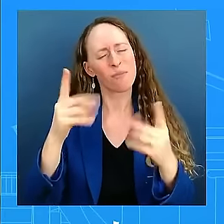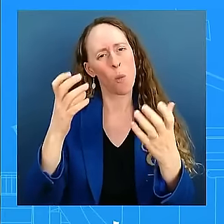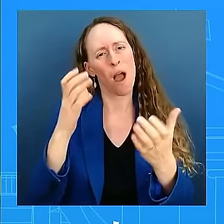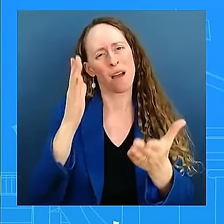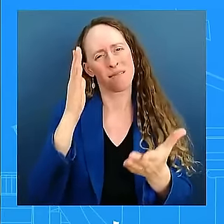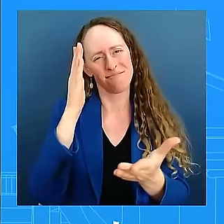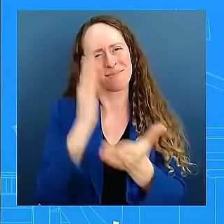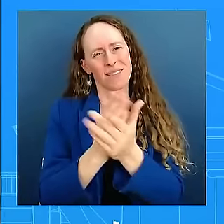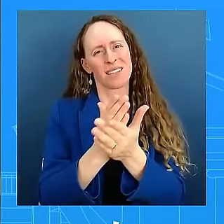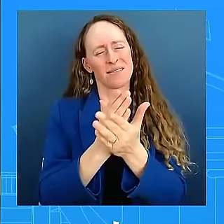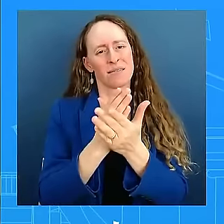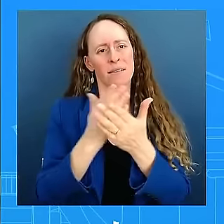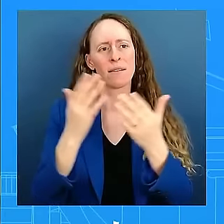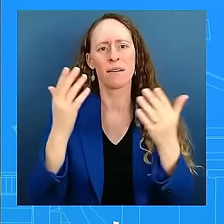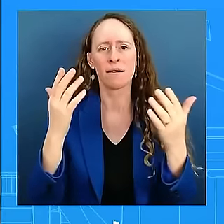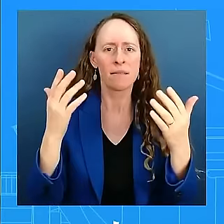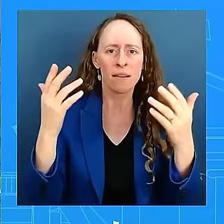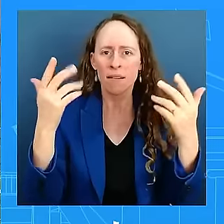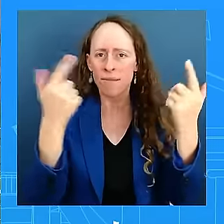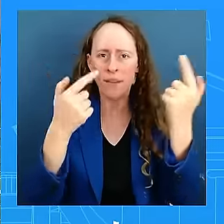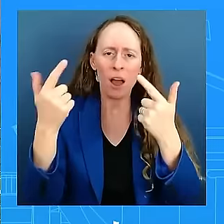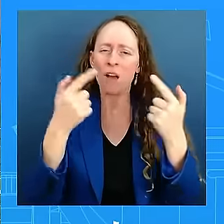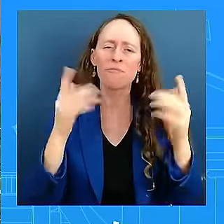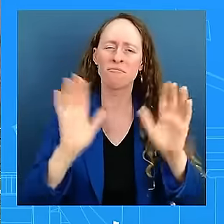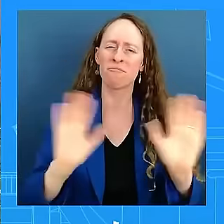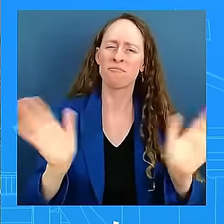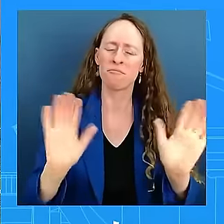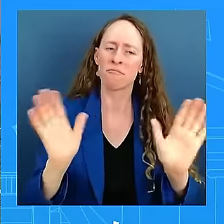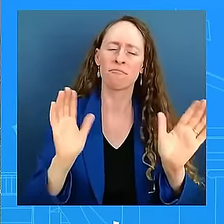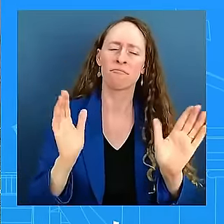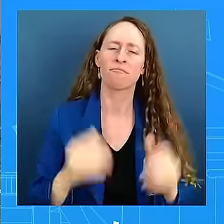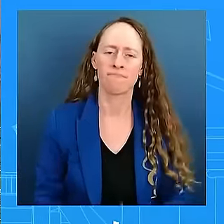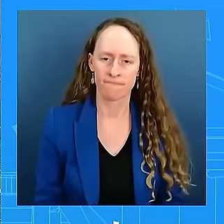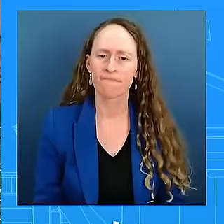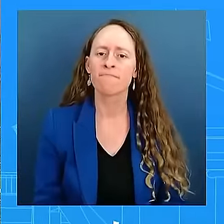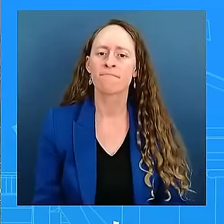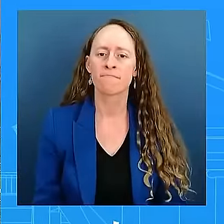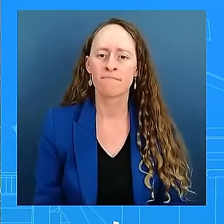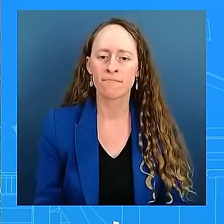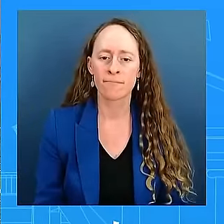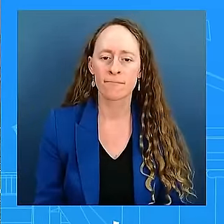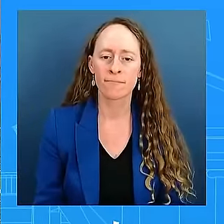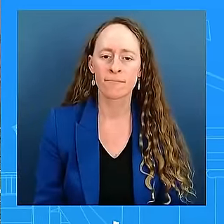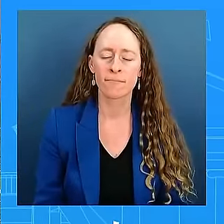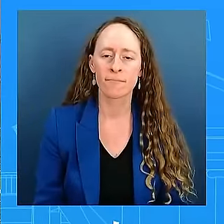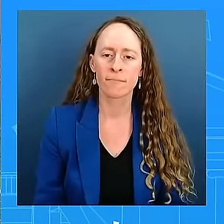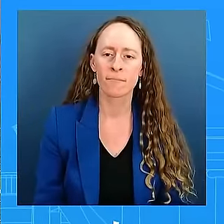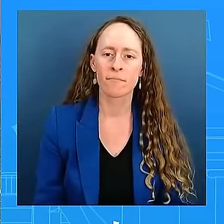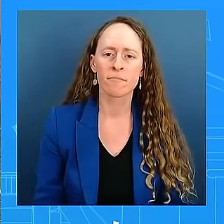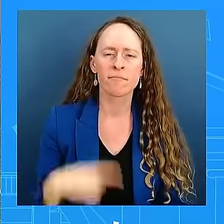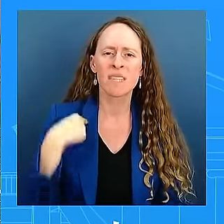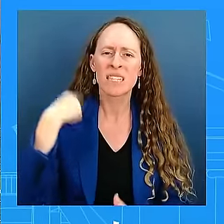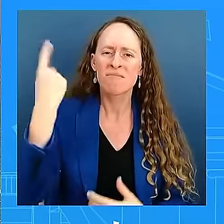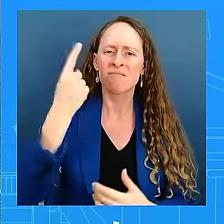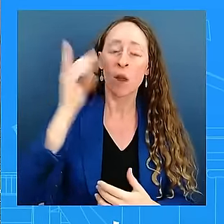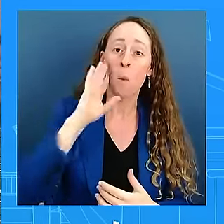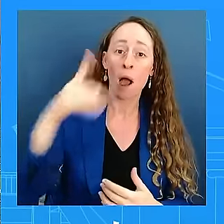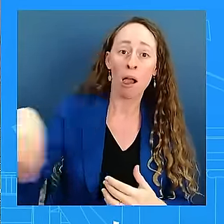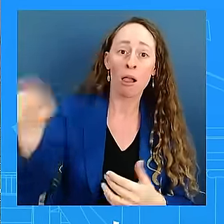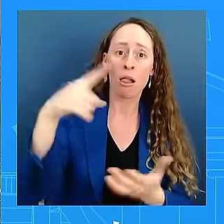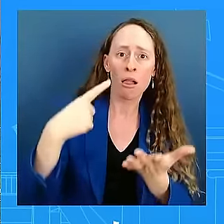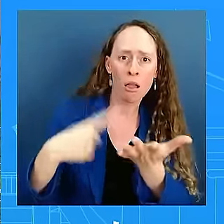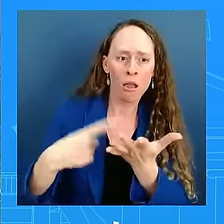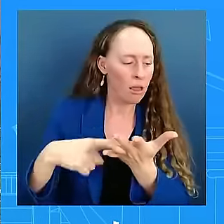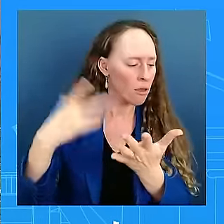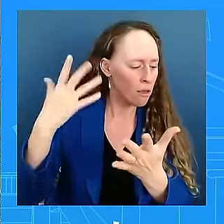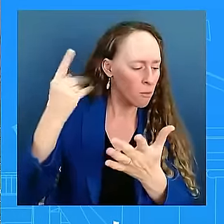both sides, to return home. When you say you're looking for the right moment to make a push for that proposal, are you saying that moment is not now, that